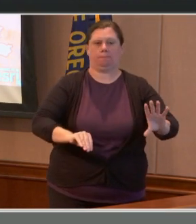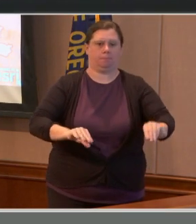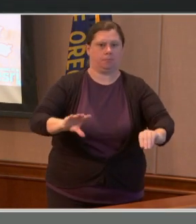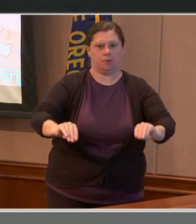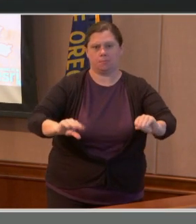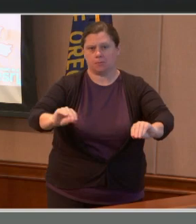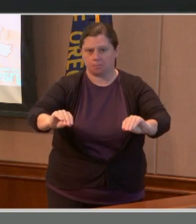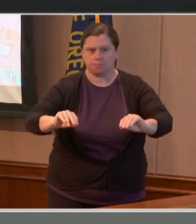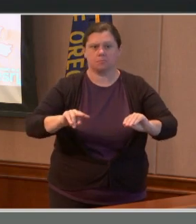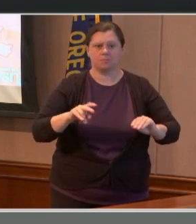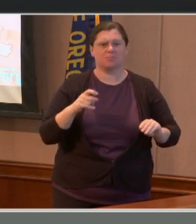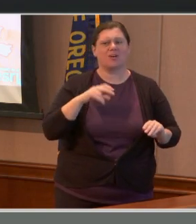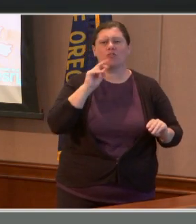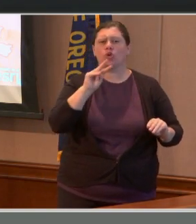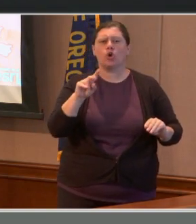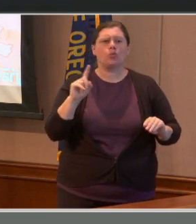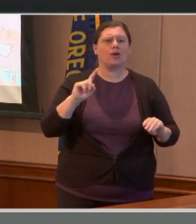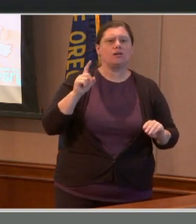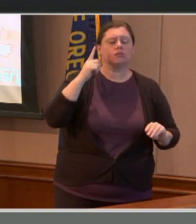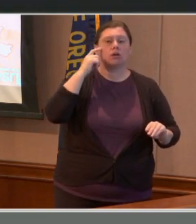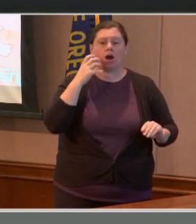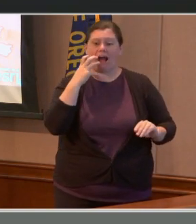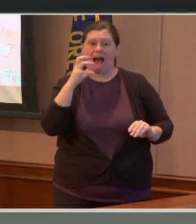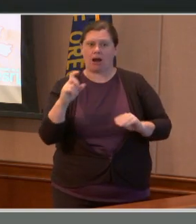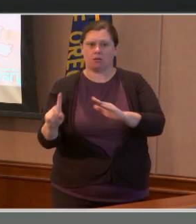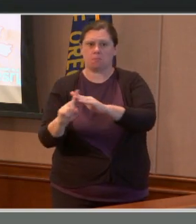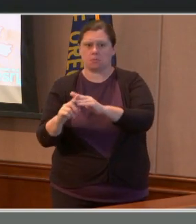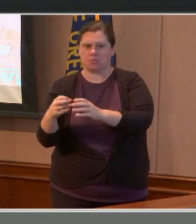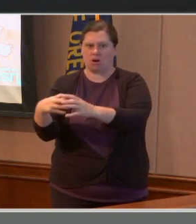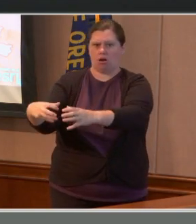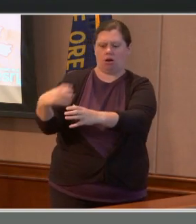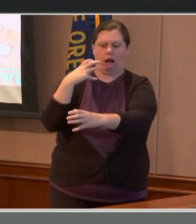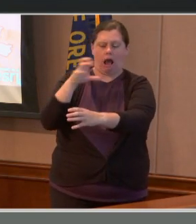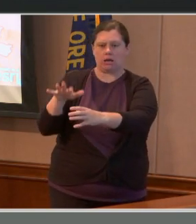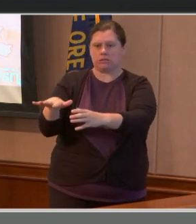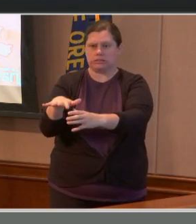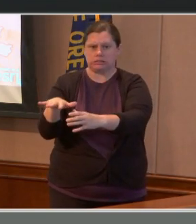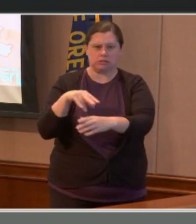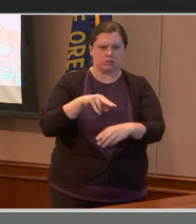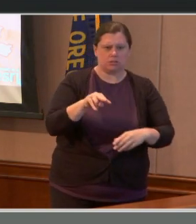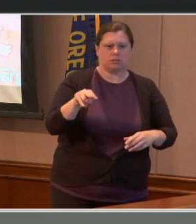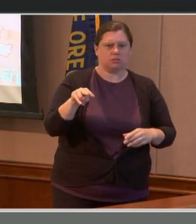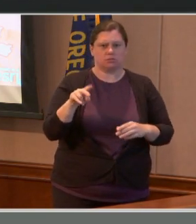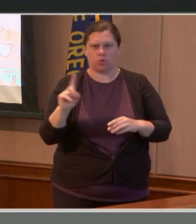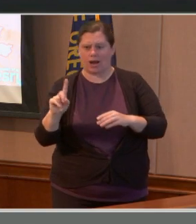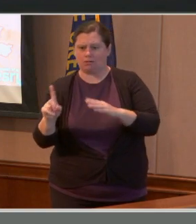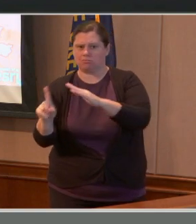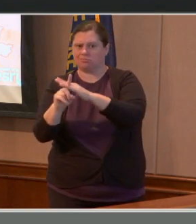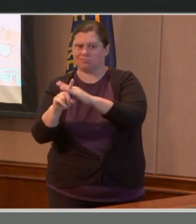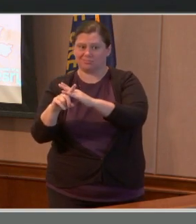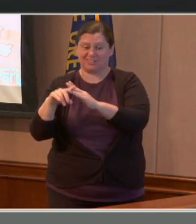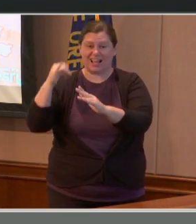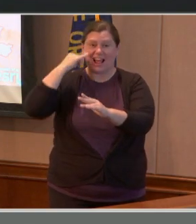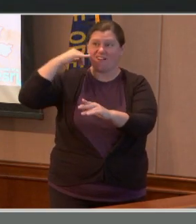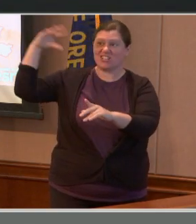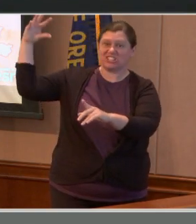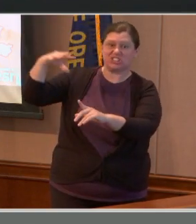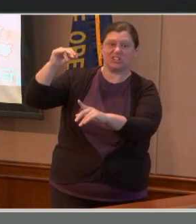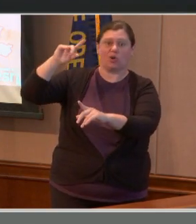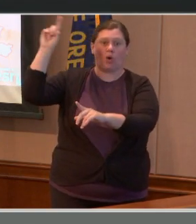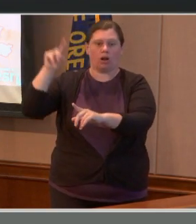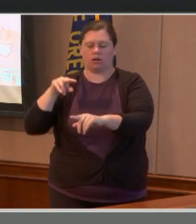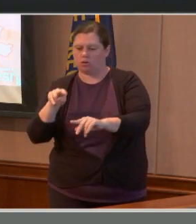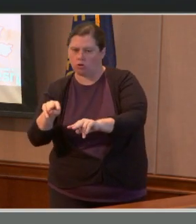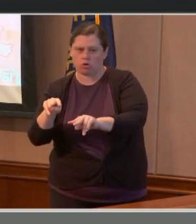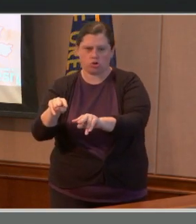sources of heat that could be an issue if we got a wind. So they're patrolling the lines, they're